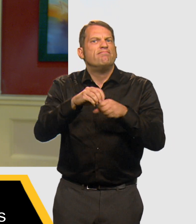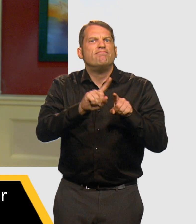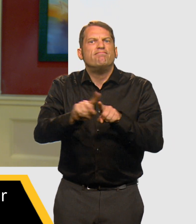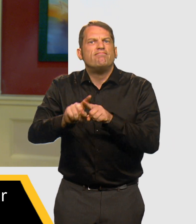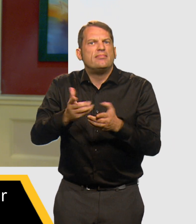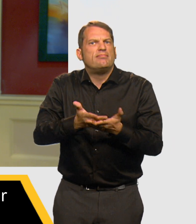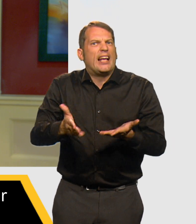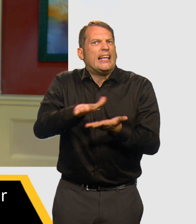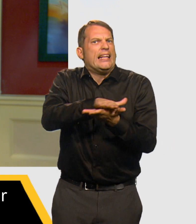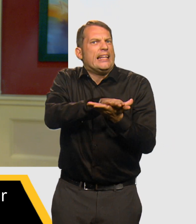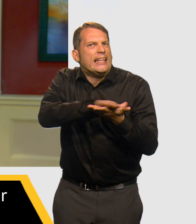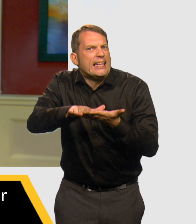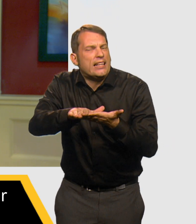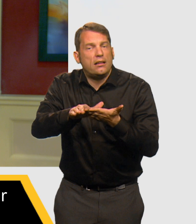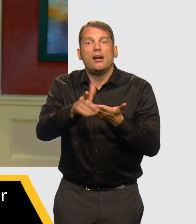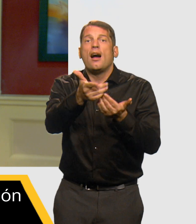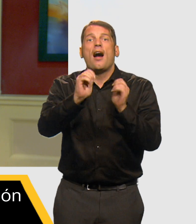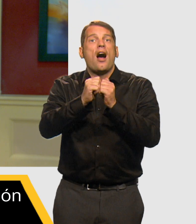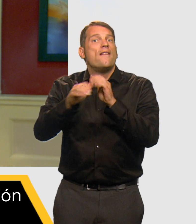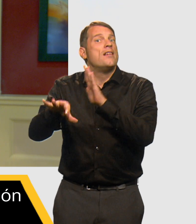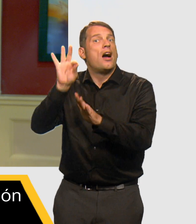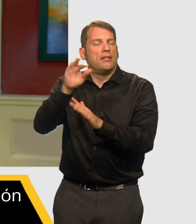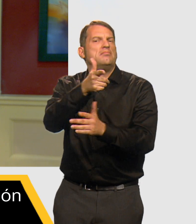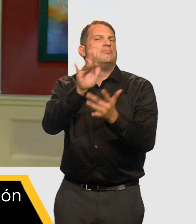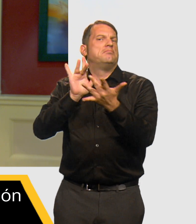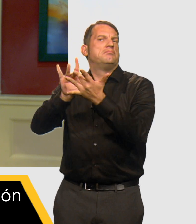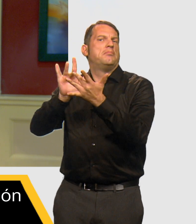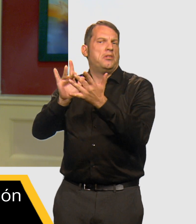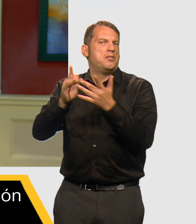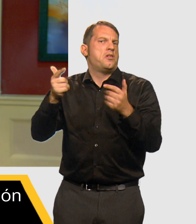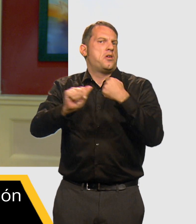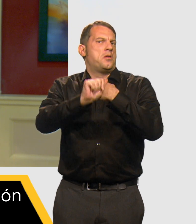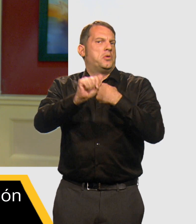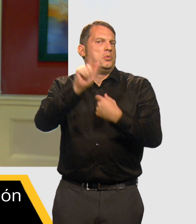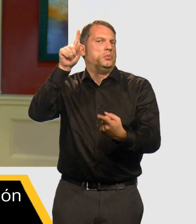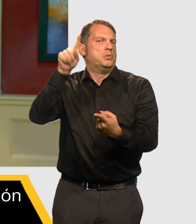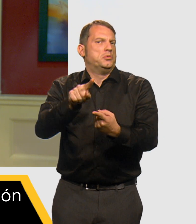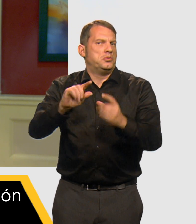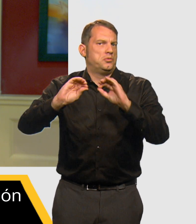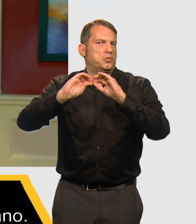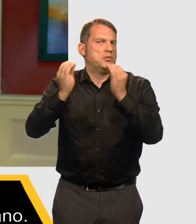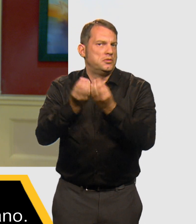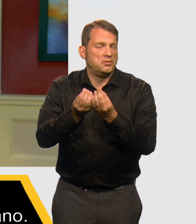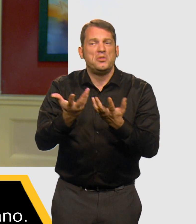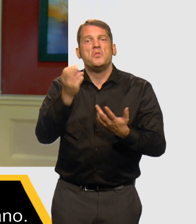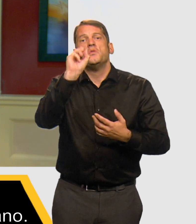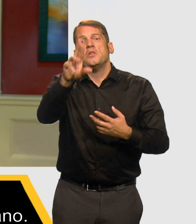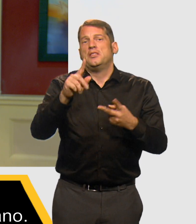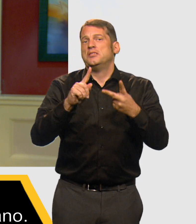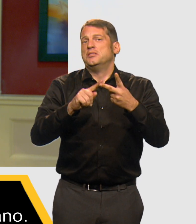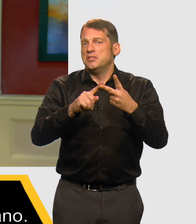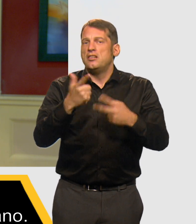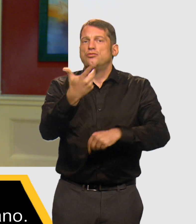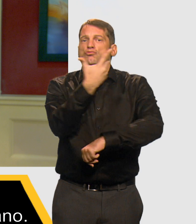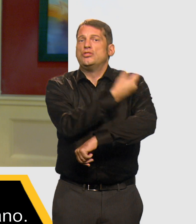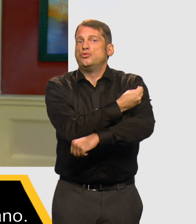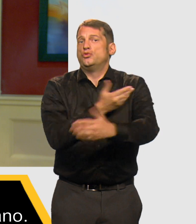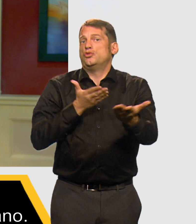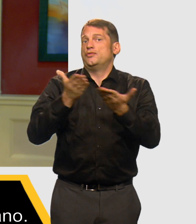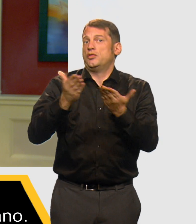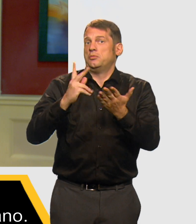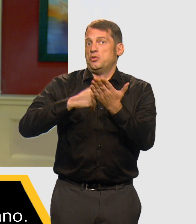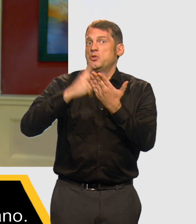supplies and equipment can be found by contacting your local harm reduction organization or finding the closest